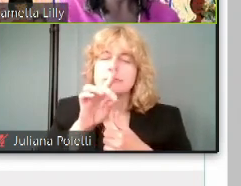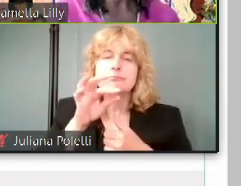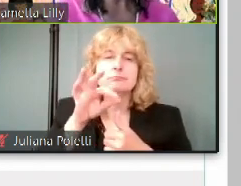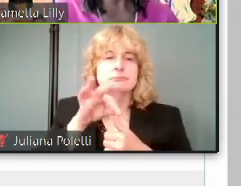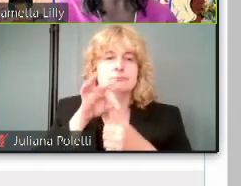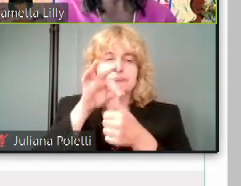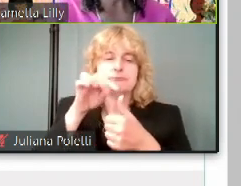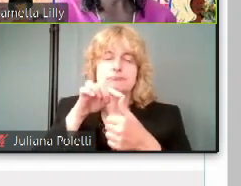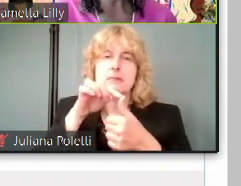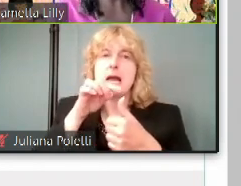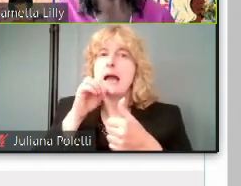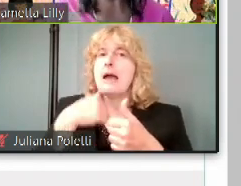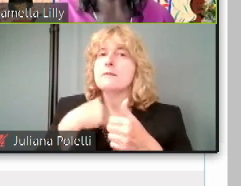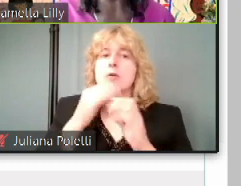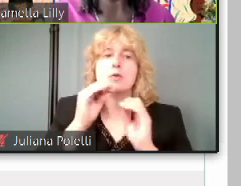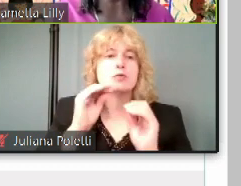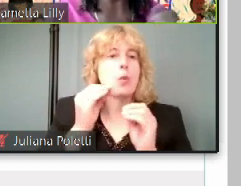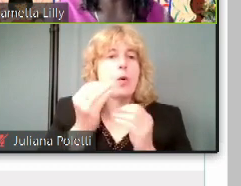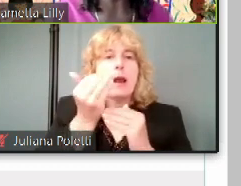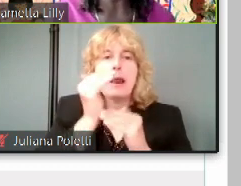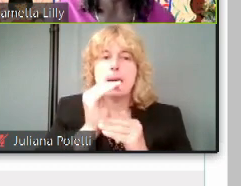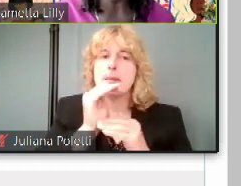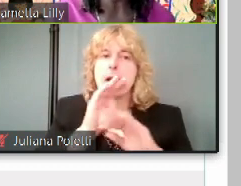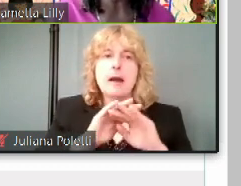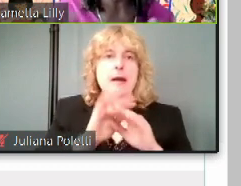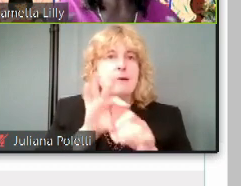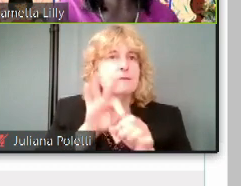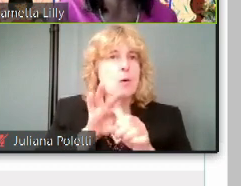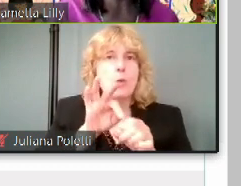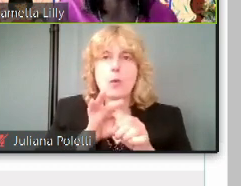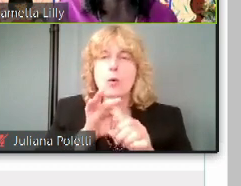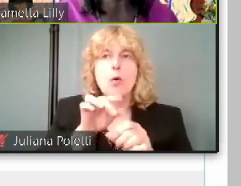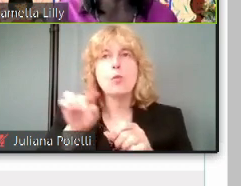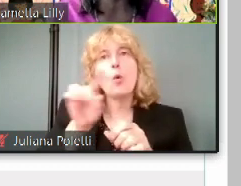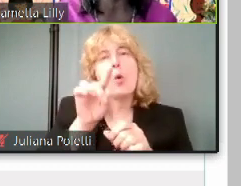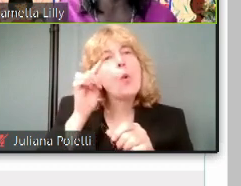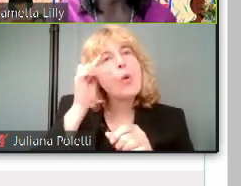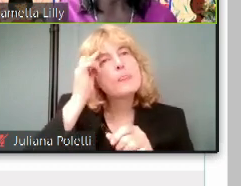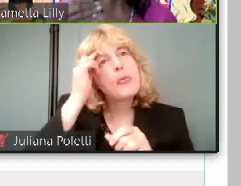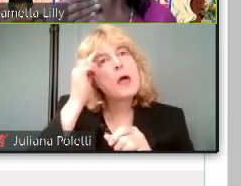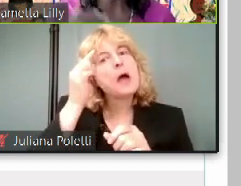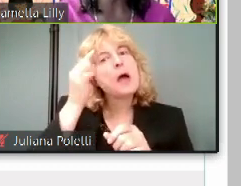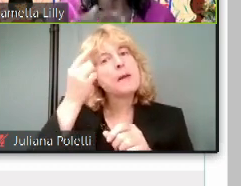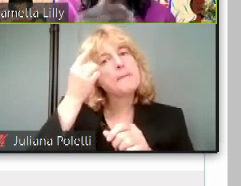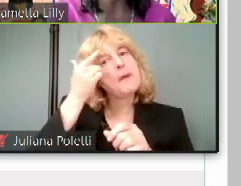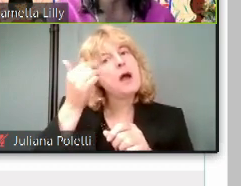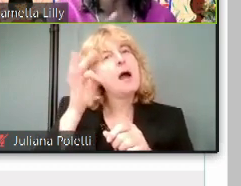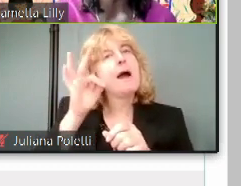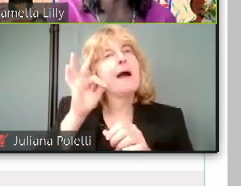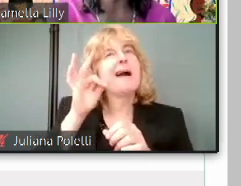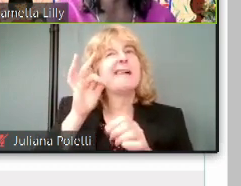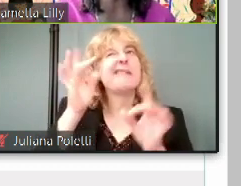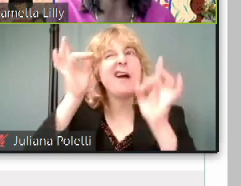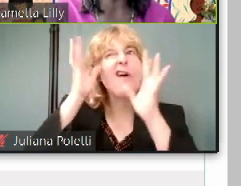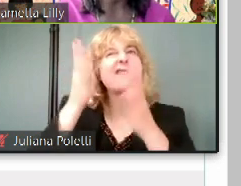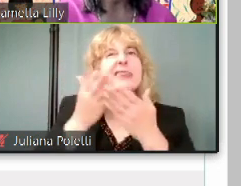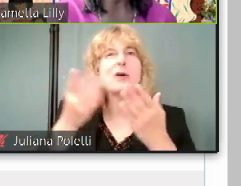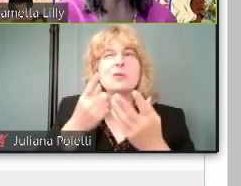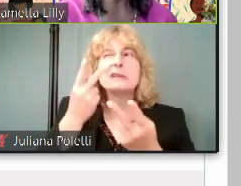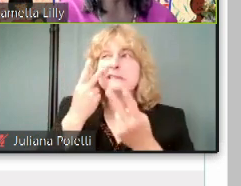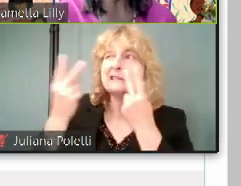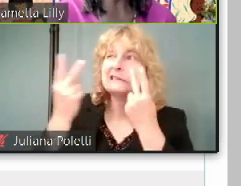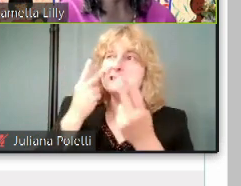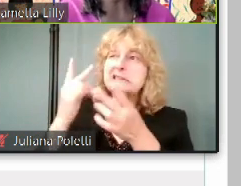our voting. Please don't think because of the horrific things that you're seeing to suppress the vote in other cities